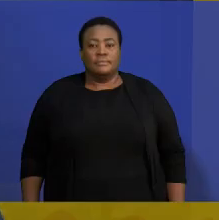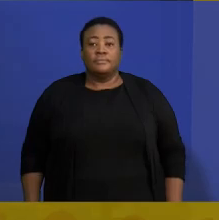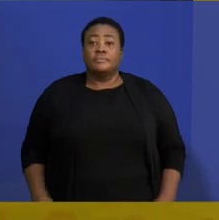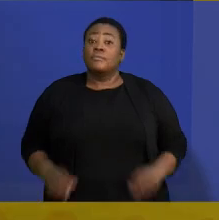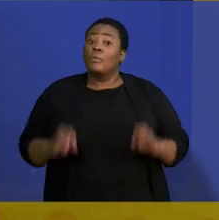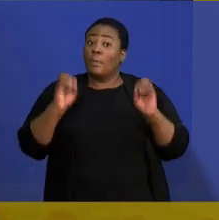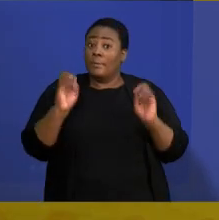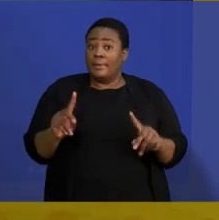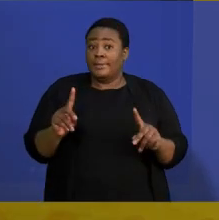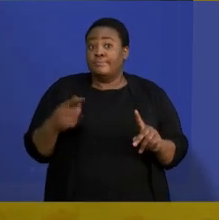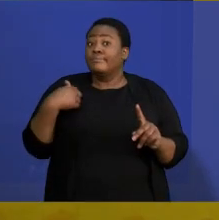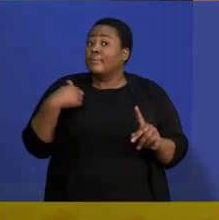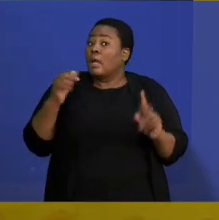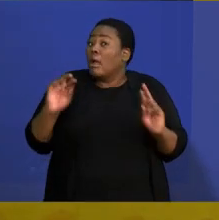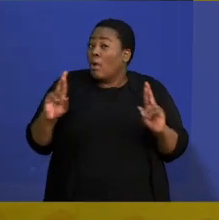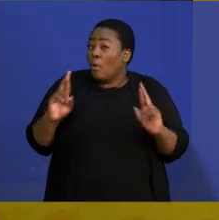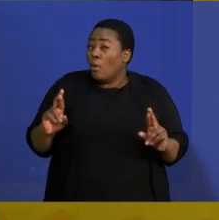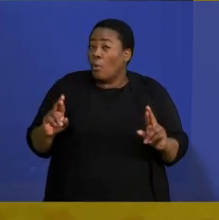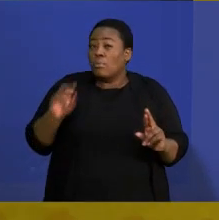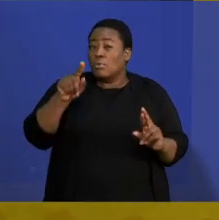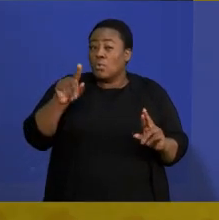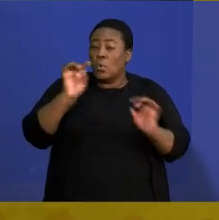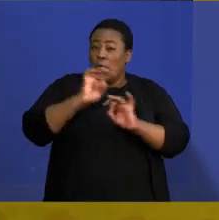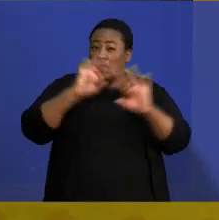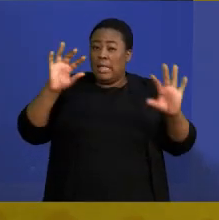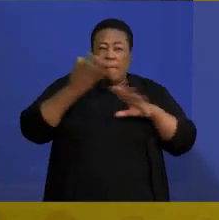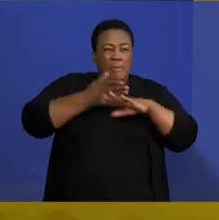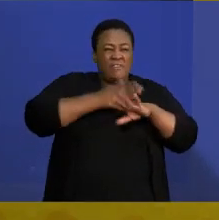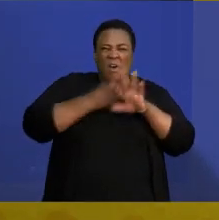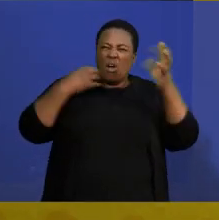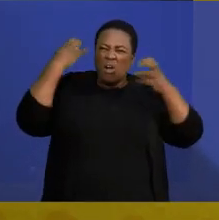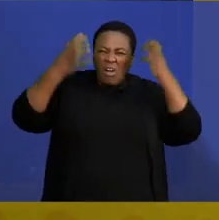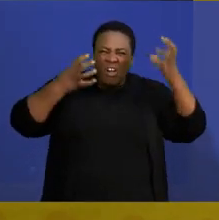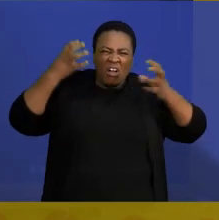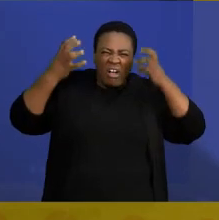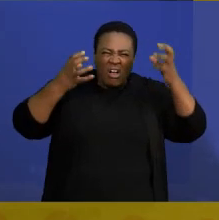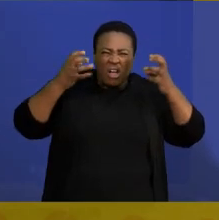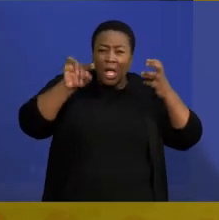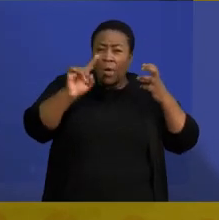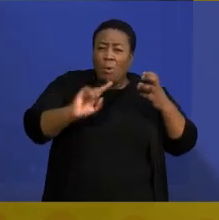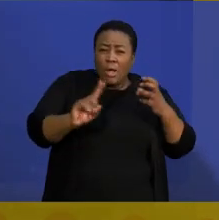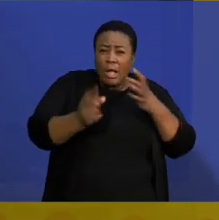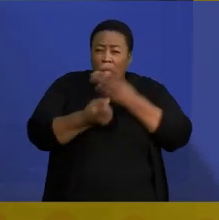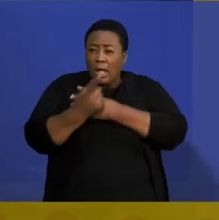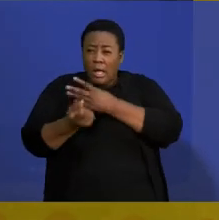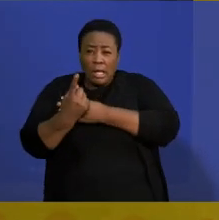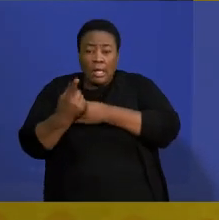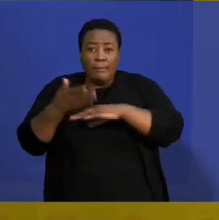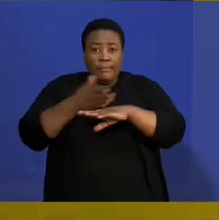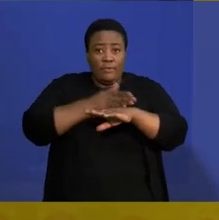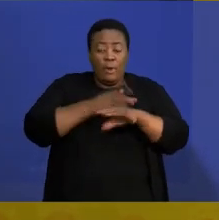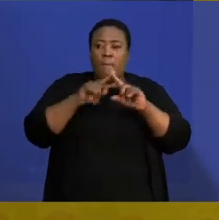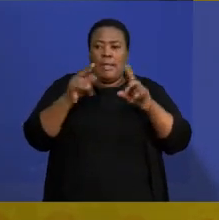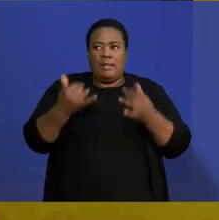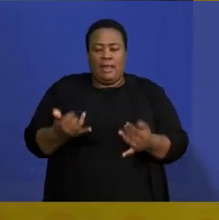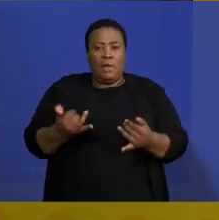All right, guys, I hope that clears a few confusions that you might be having with all of this that we need to be doing